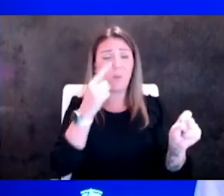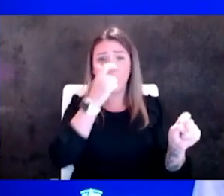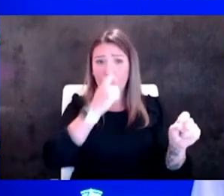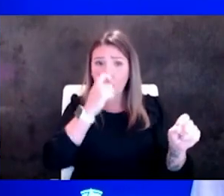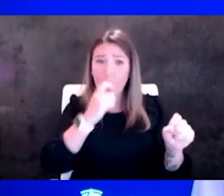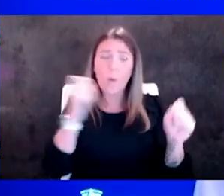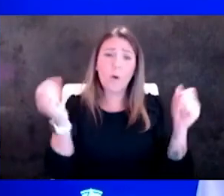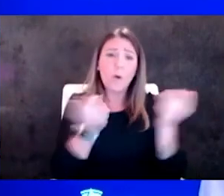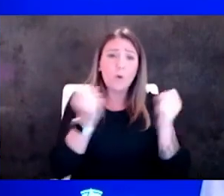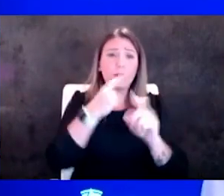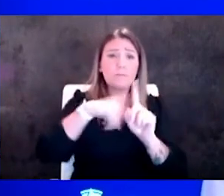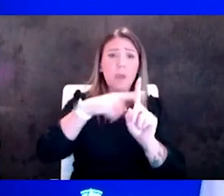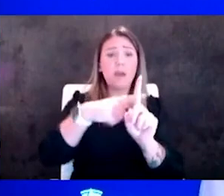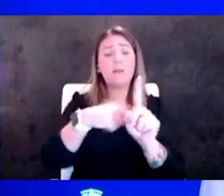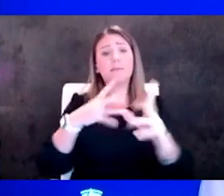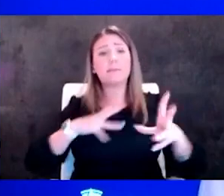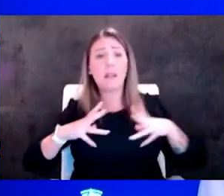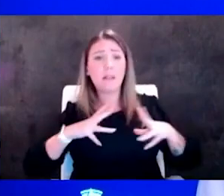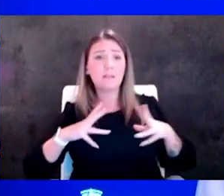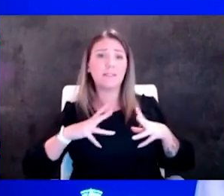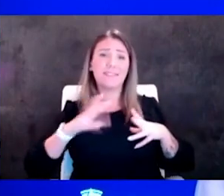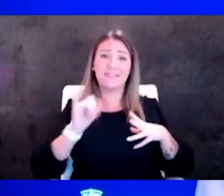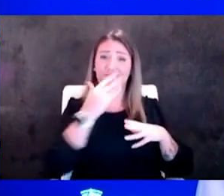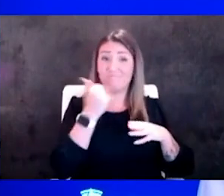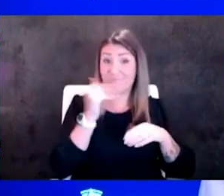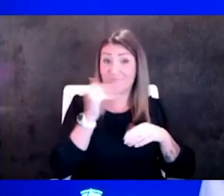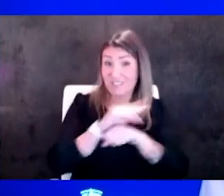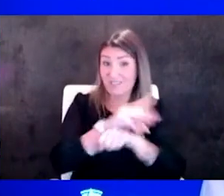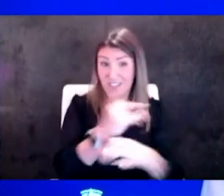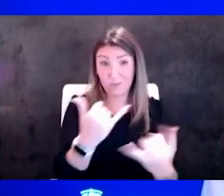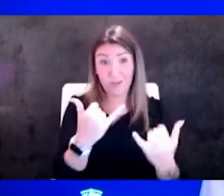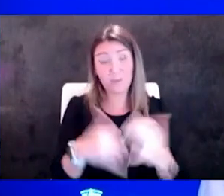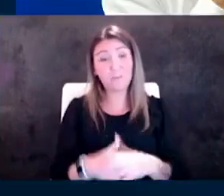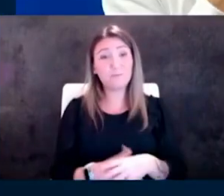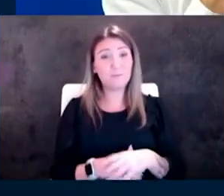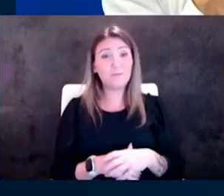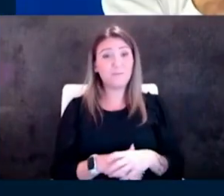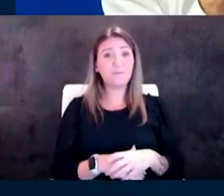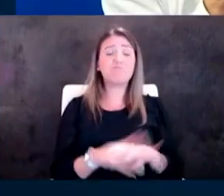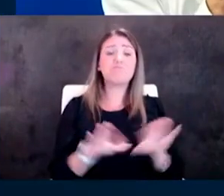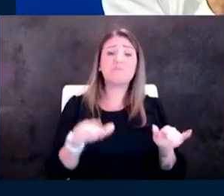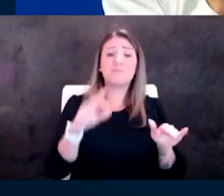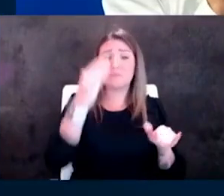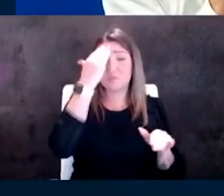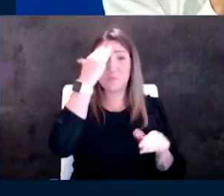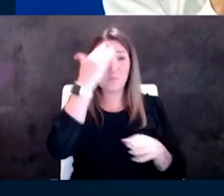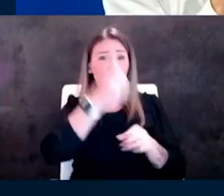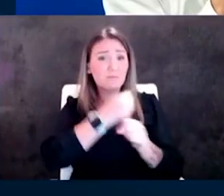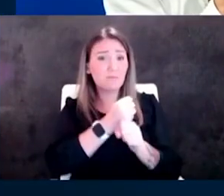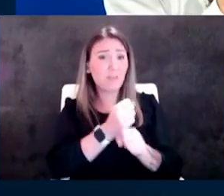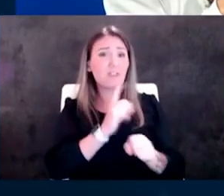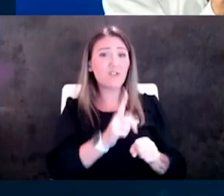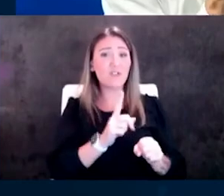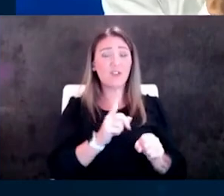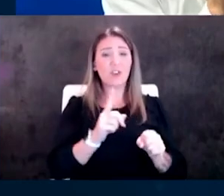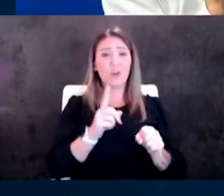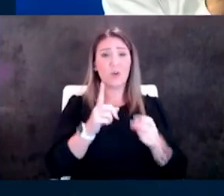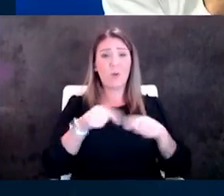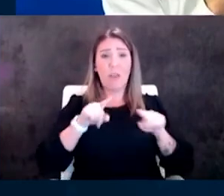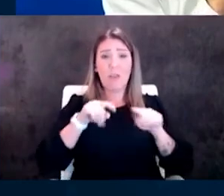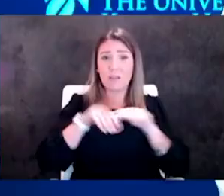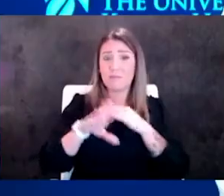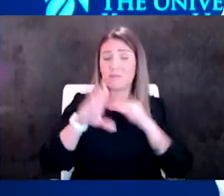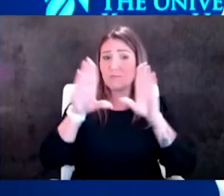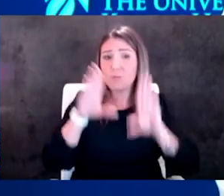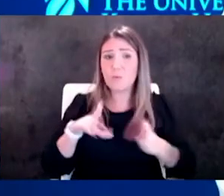and the holidays and that's the best advice we can give right now you know just make sure um as we enter into this great discussion about